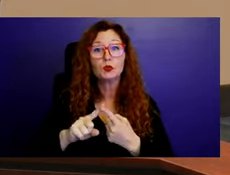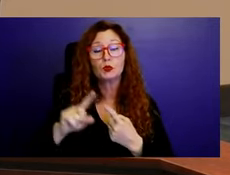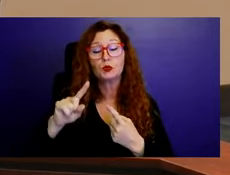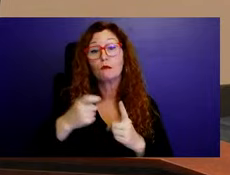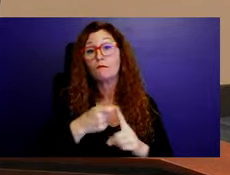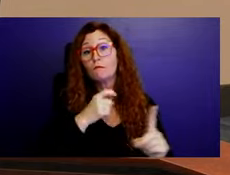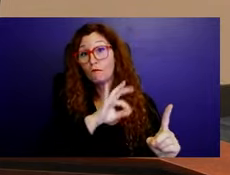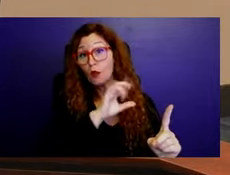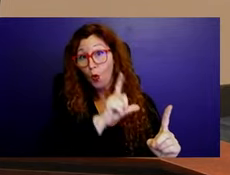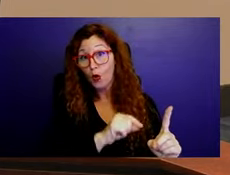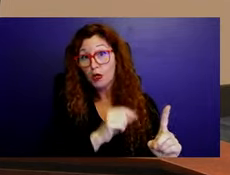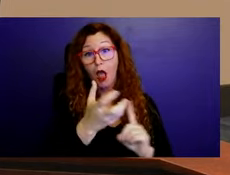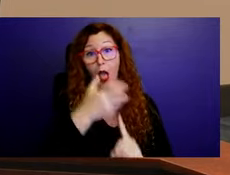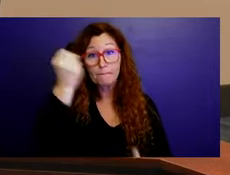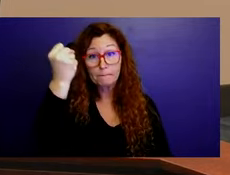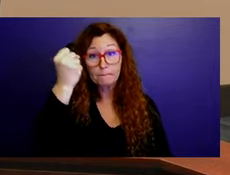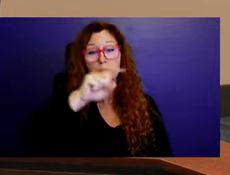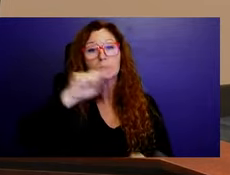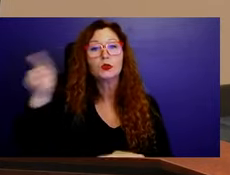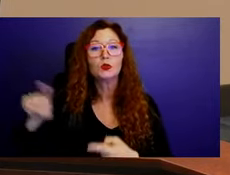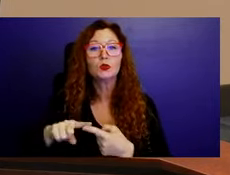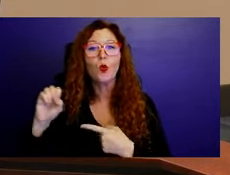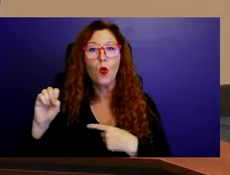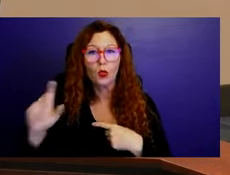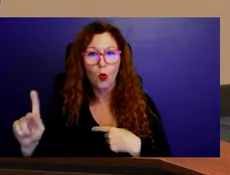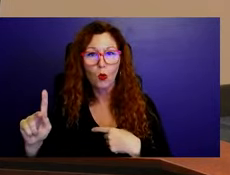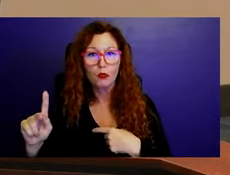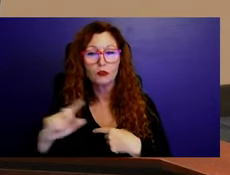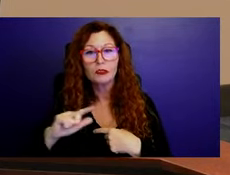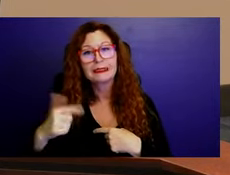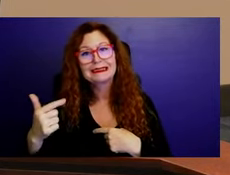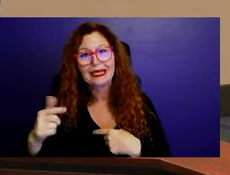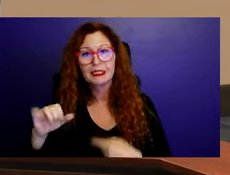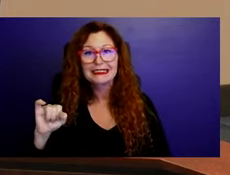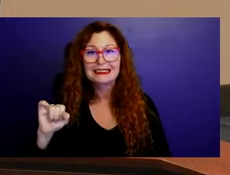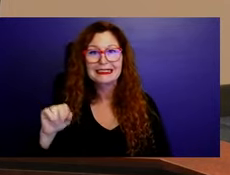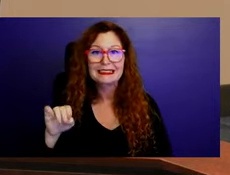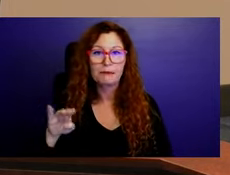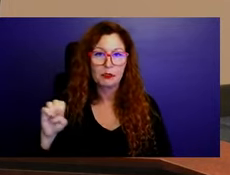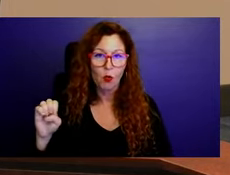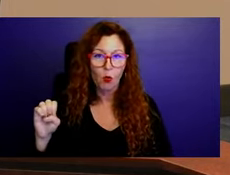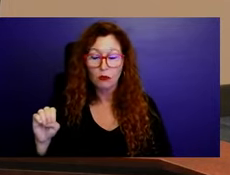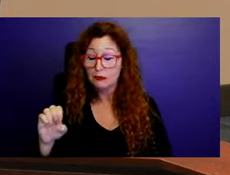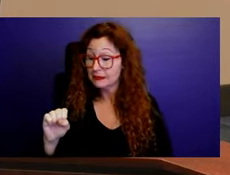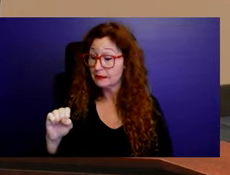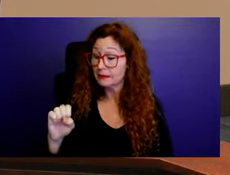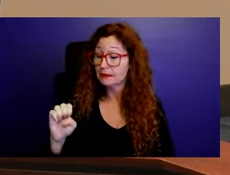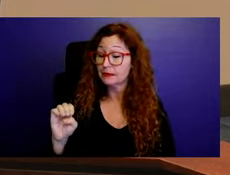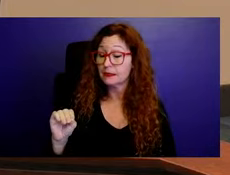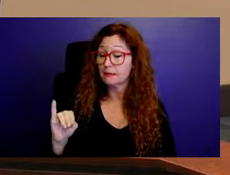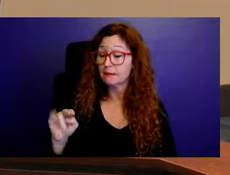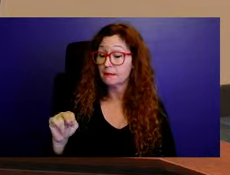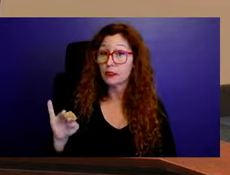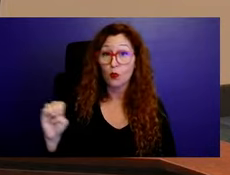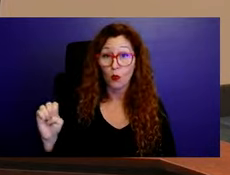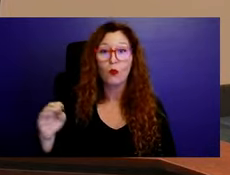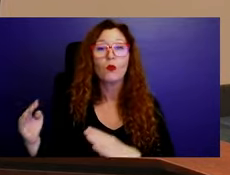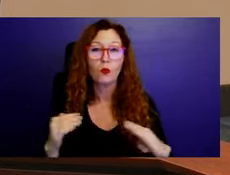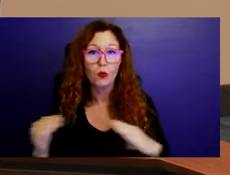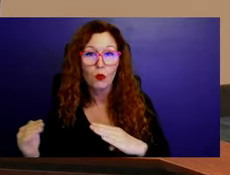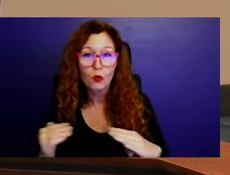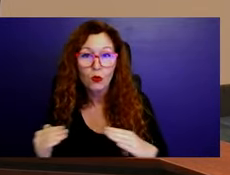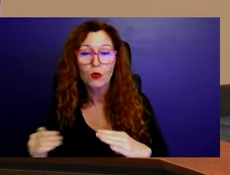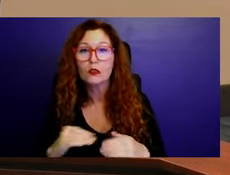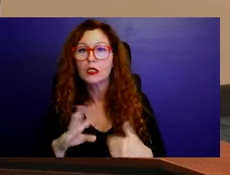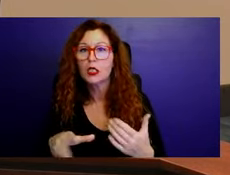Seminole War. The actual Black Seminole Reunion includes everyone from the First Seminole War, Second Seminole War, and